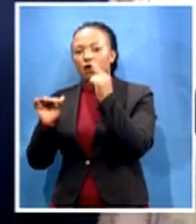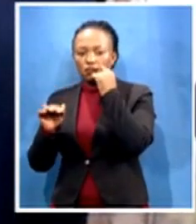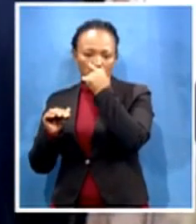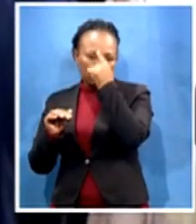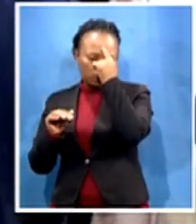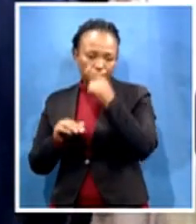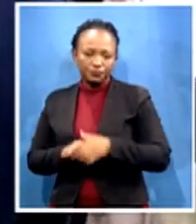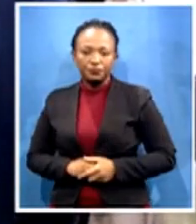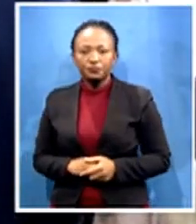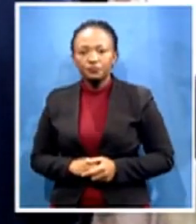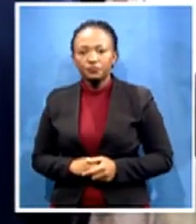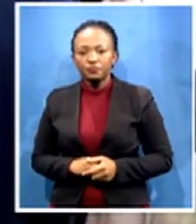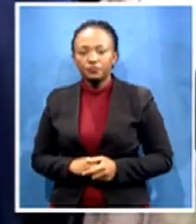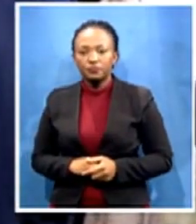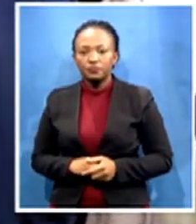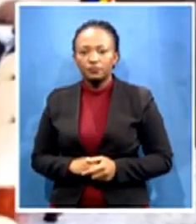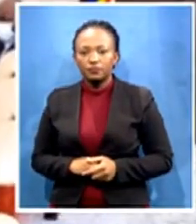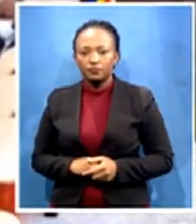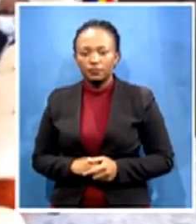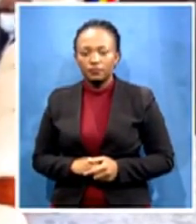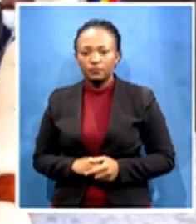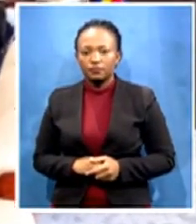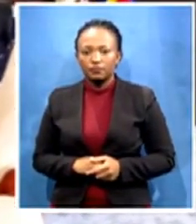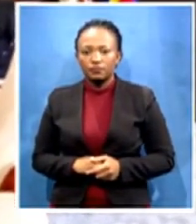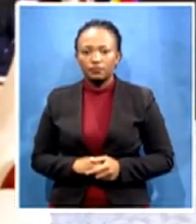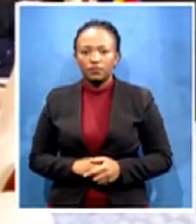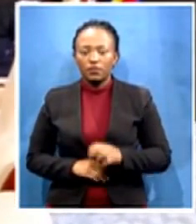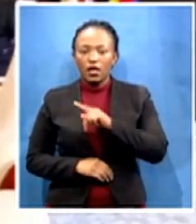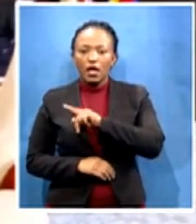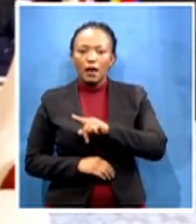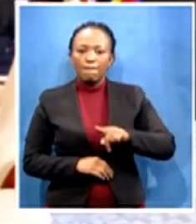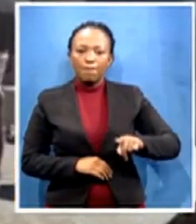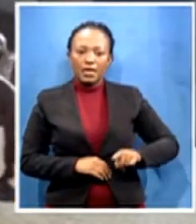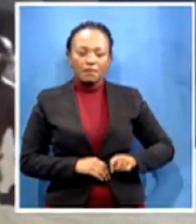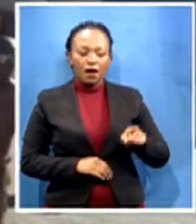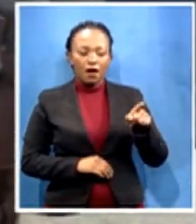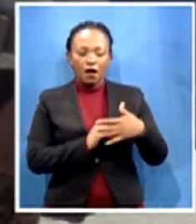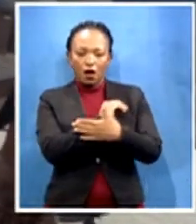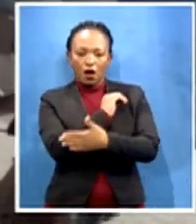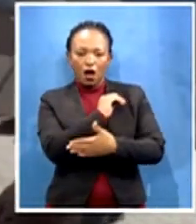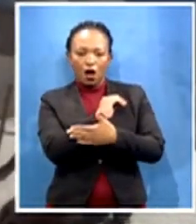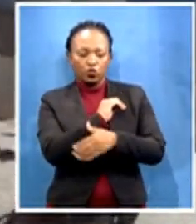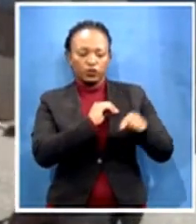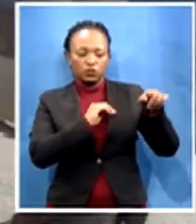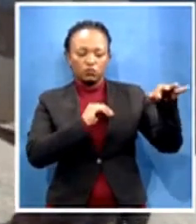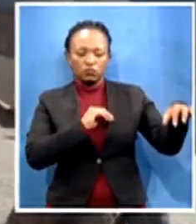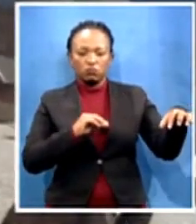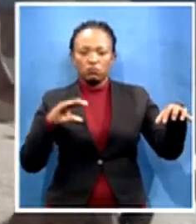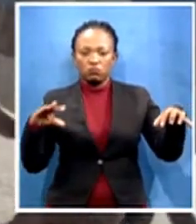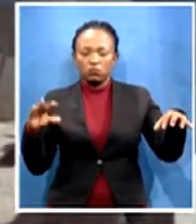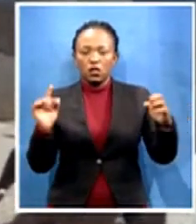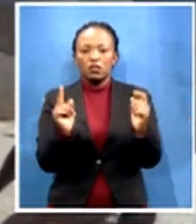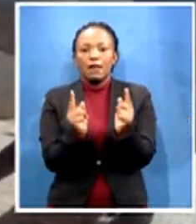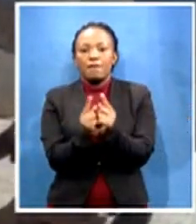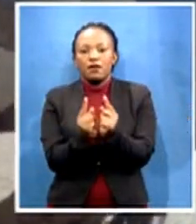The premiers in the two kingdoms meet to explore areas of common interest, varying from rich cultural